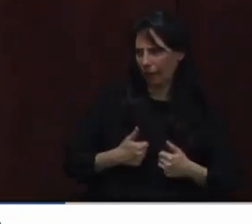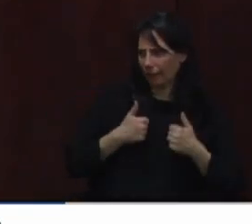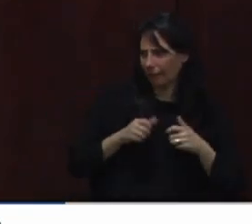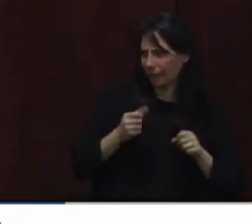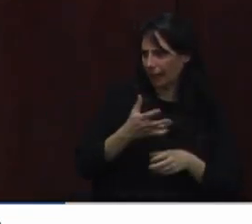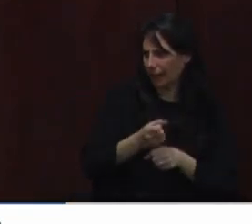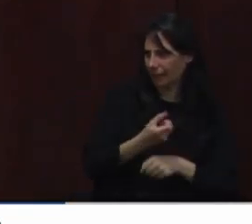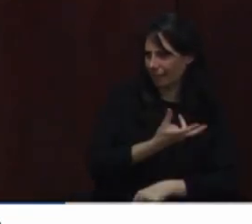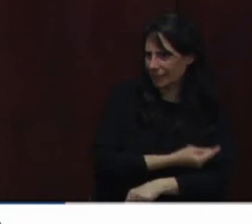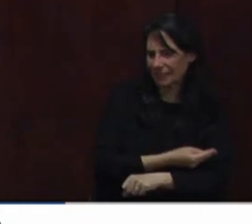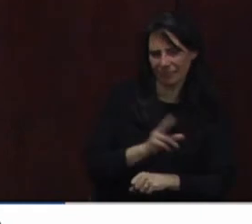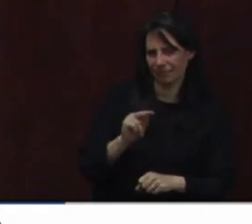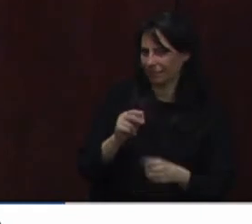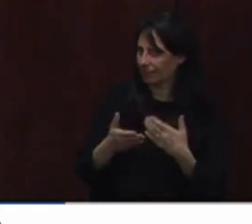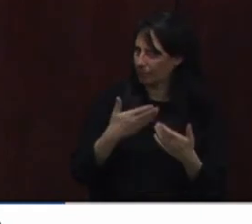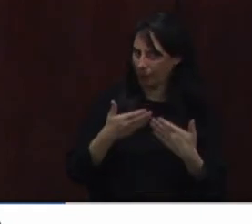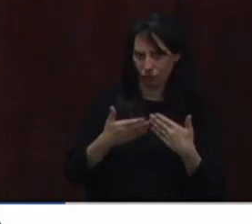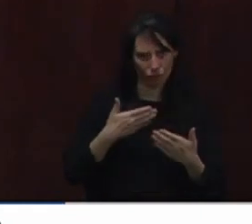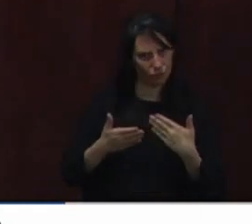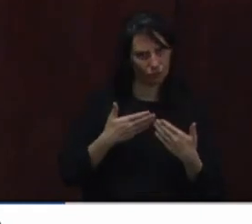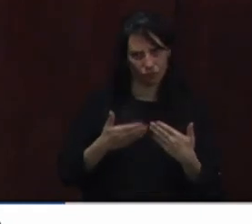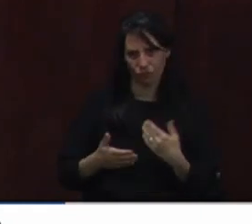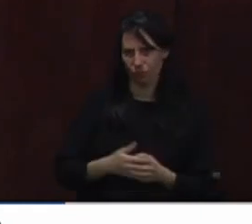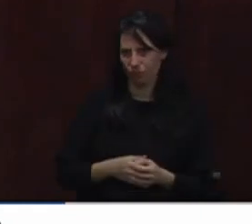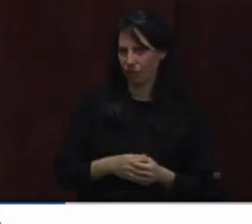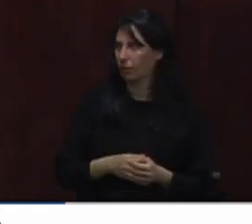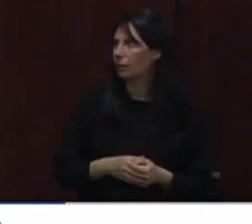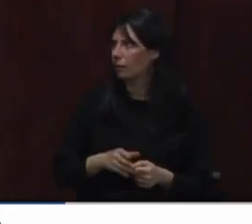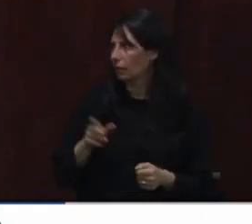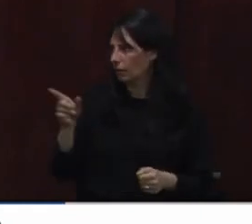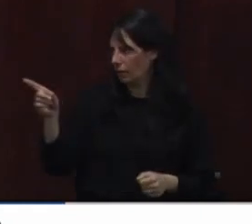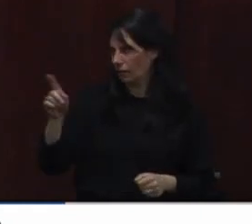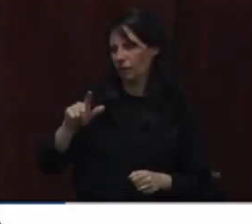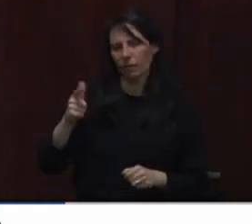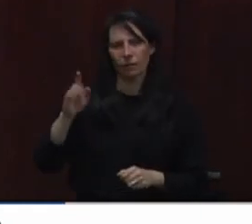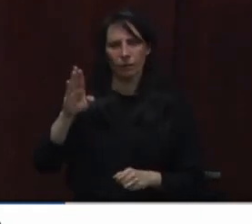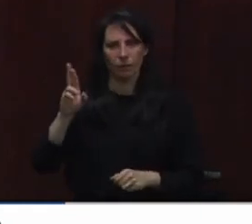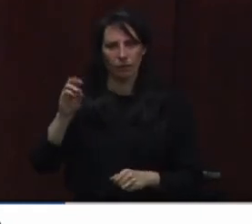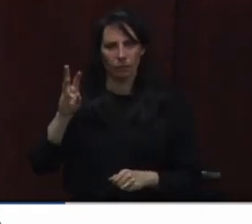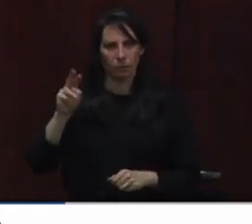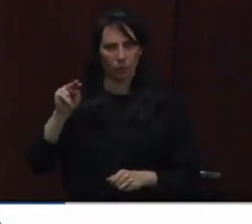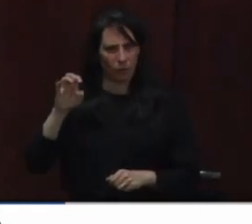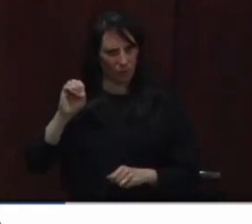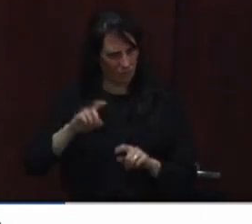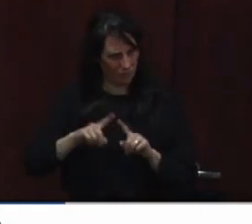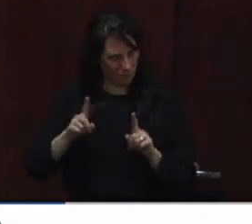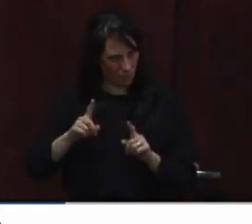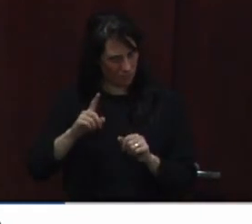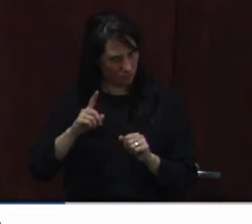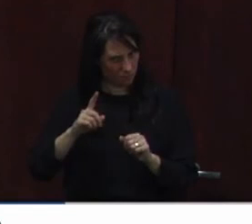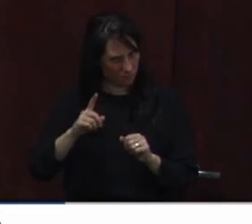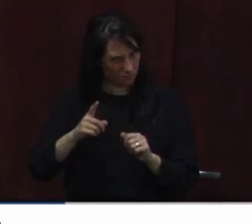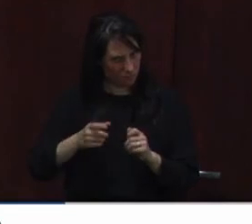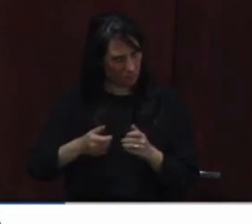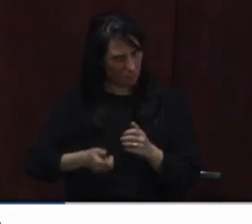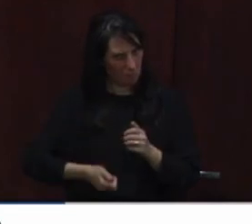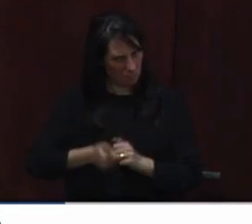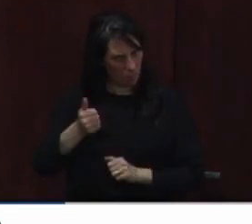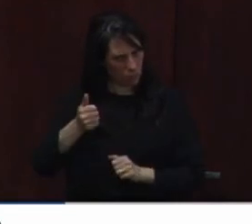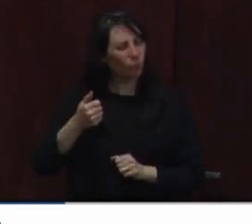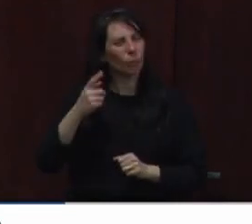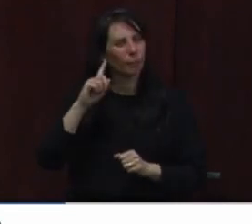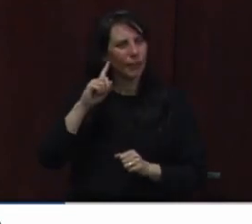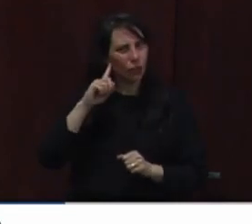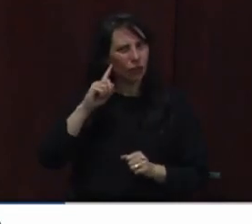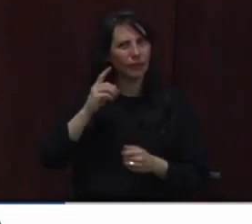it your sense that most places are kind of playing by those rules in our region? You know, we hear